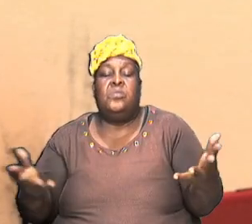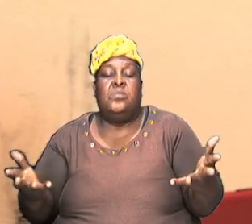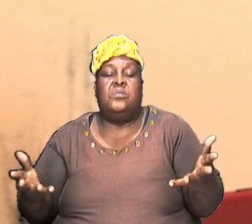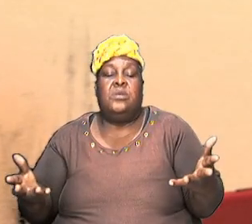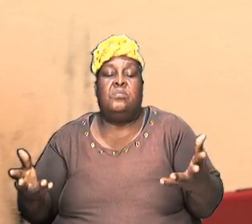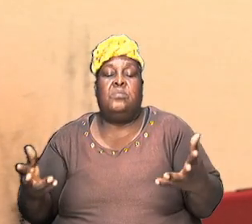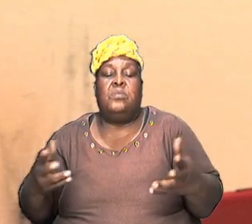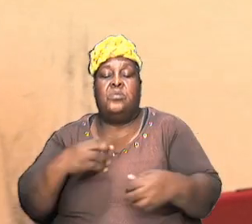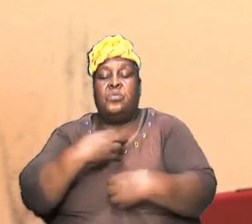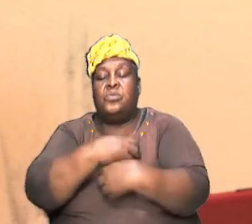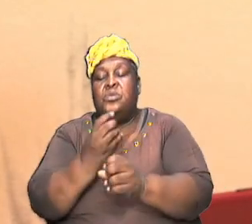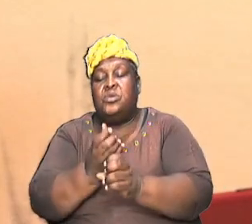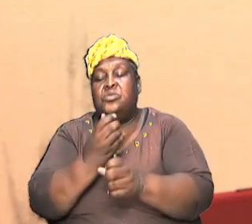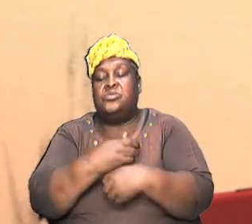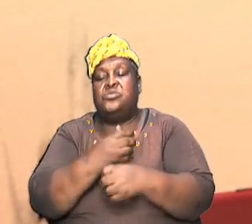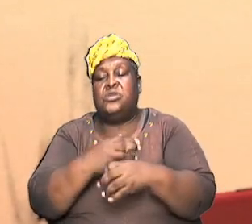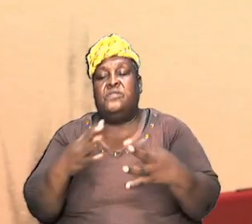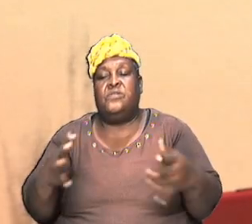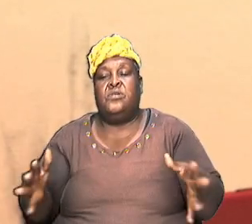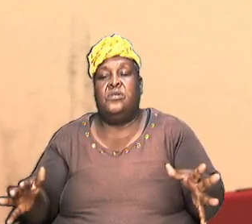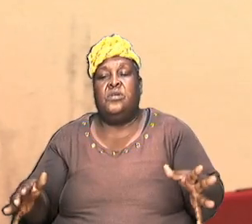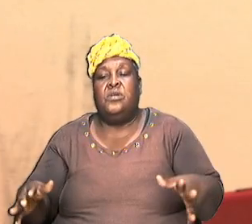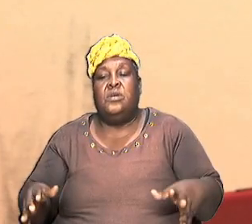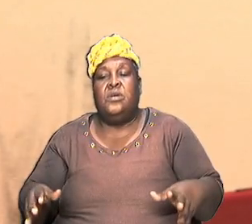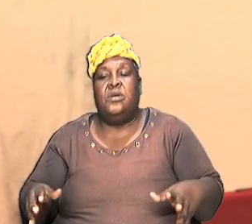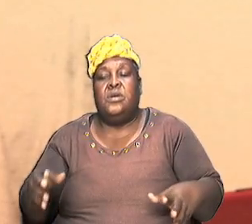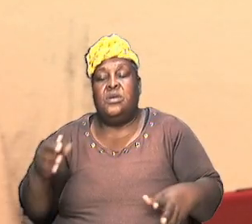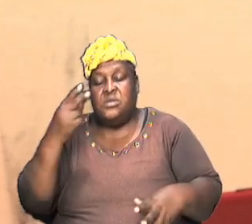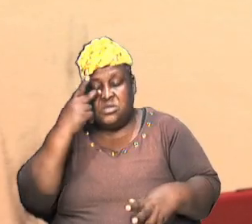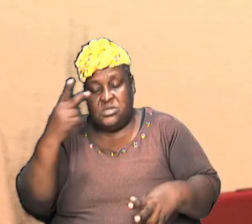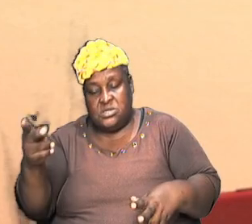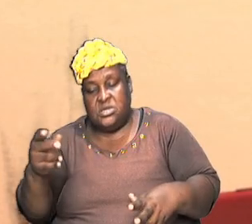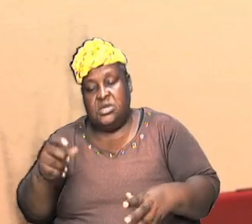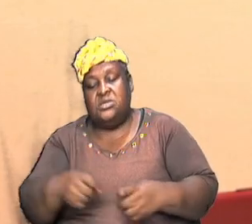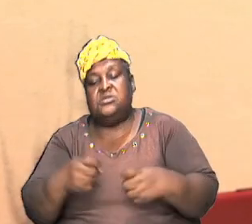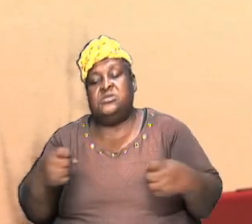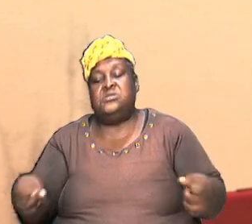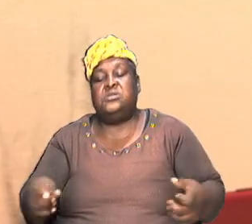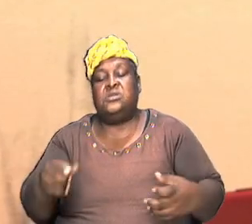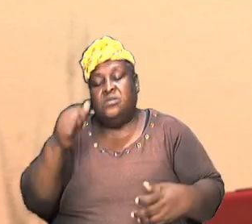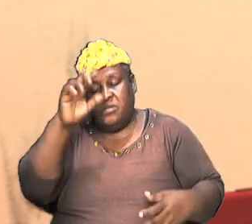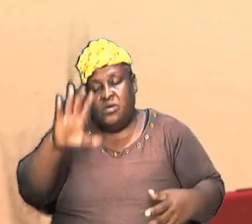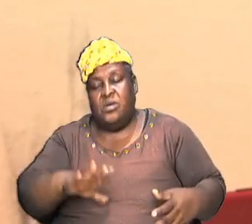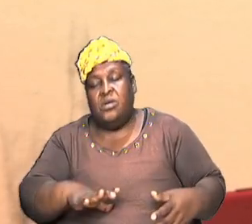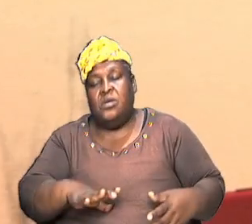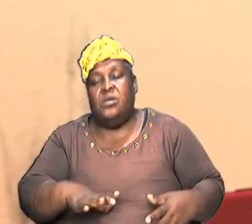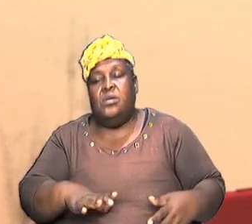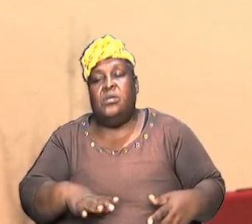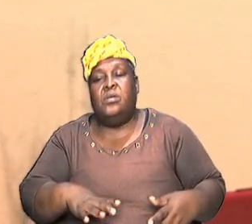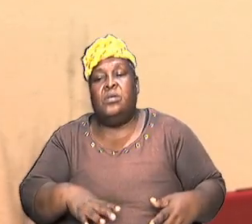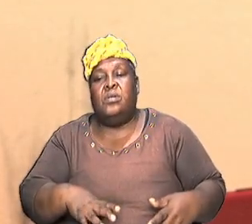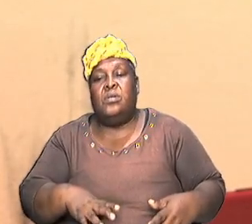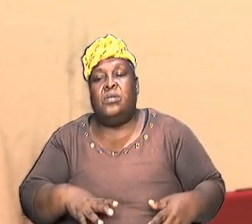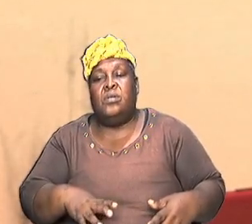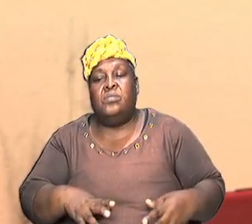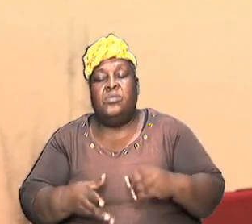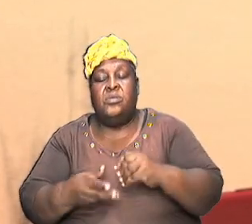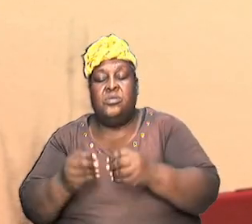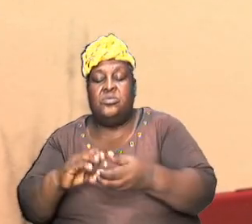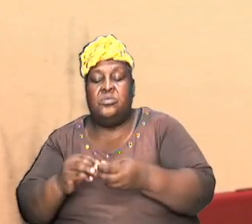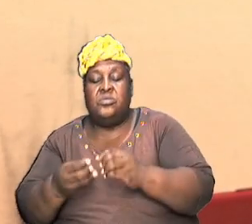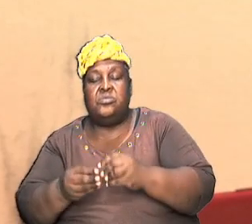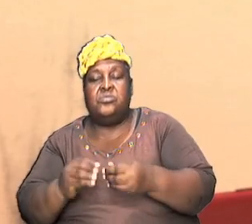creation and everything was good and we saw the fall and we saw that there also was a story there